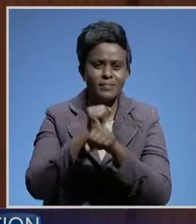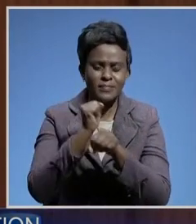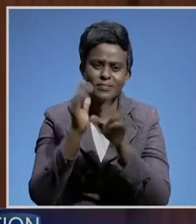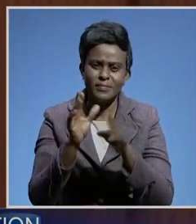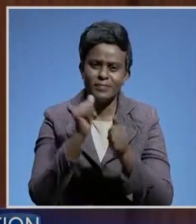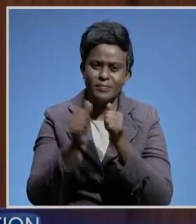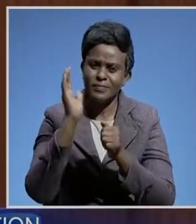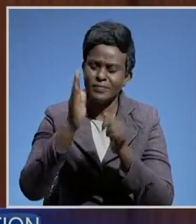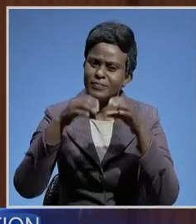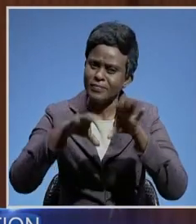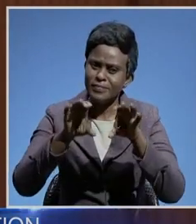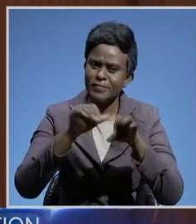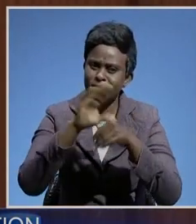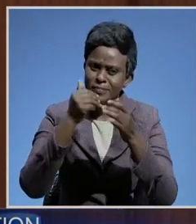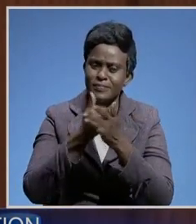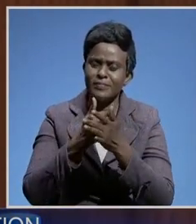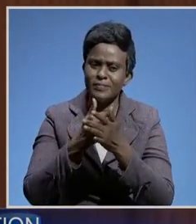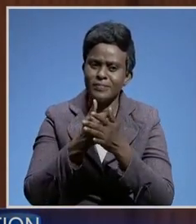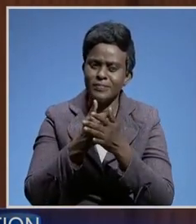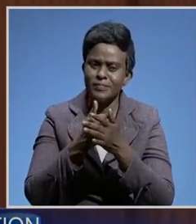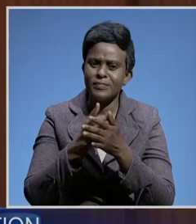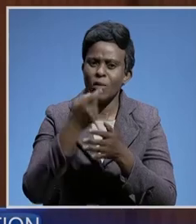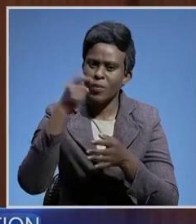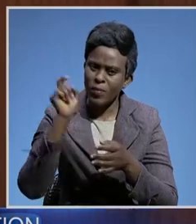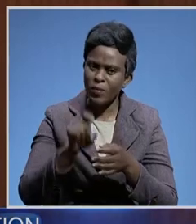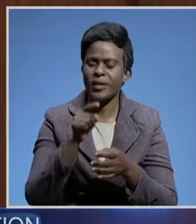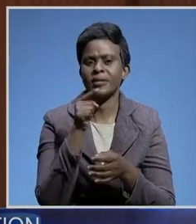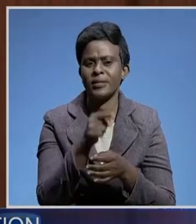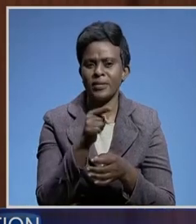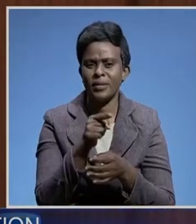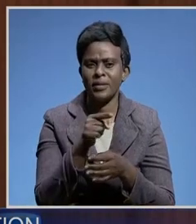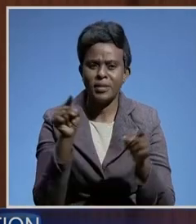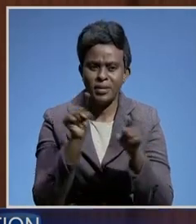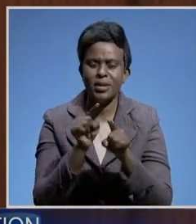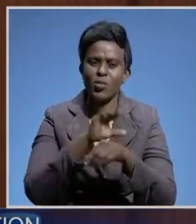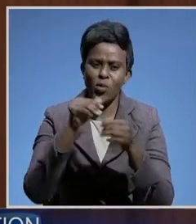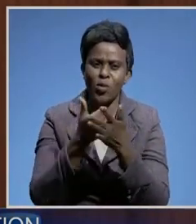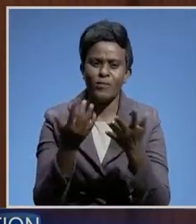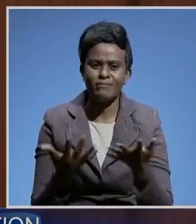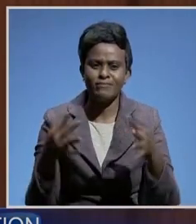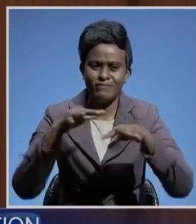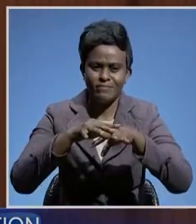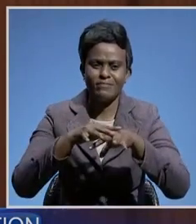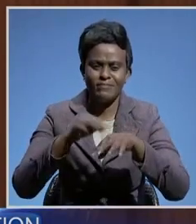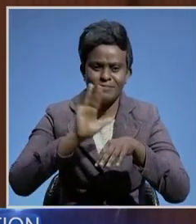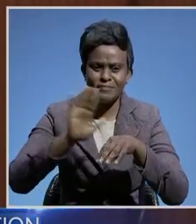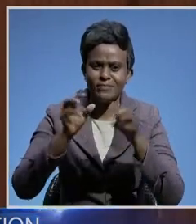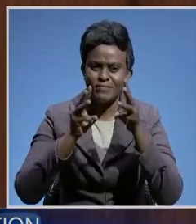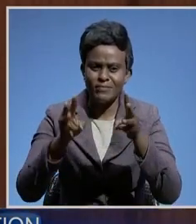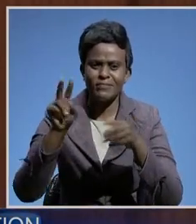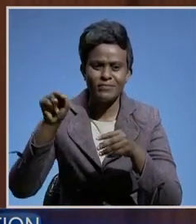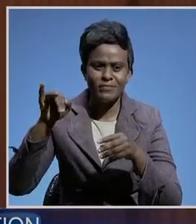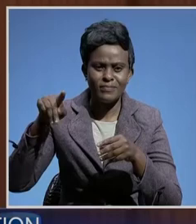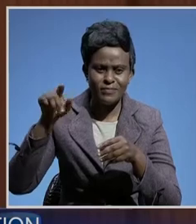civil servants really miss. And this should be an integral part of Nipah and not